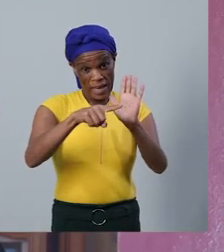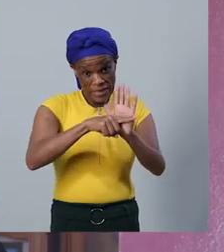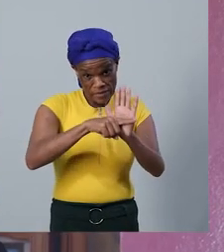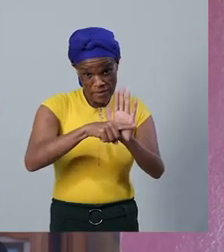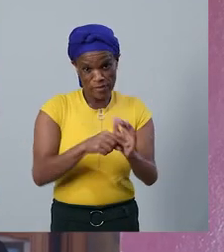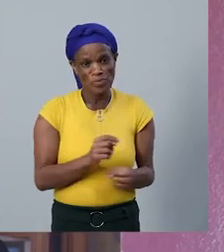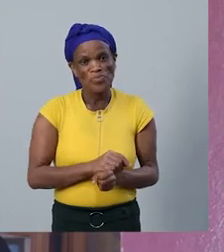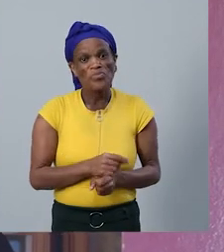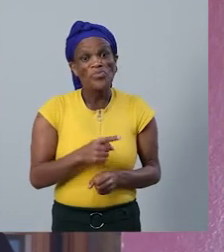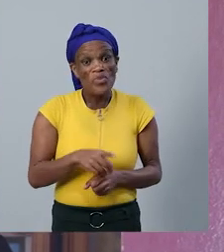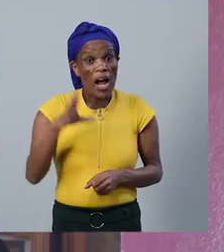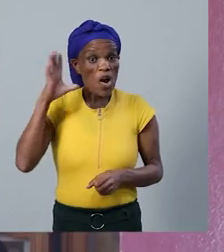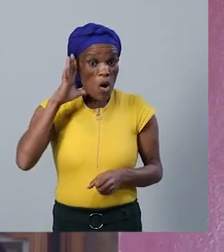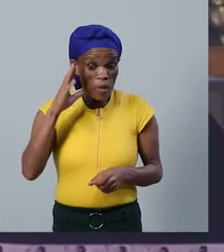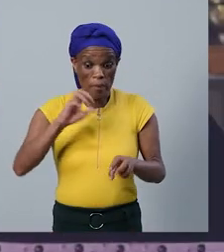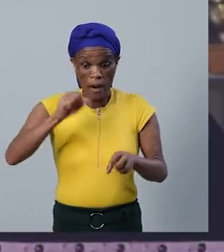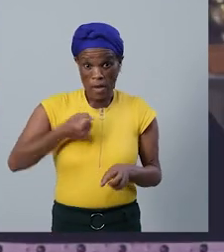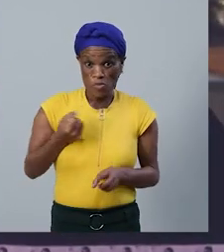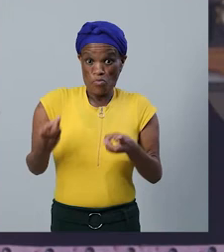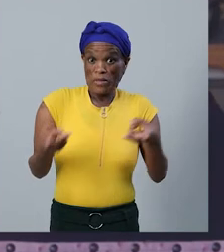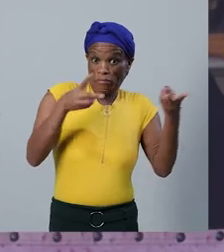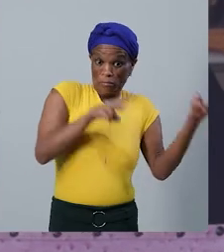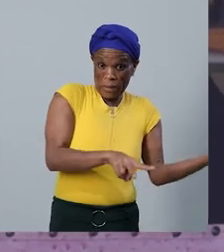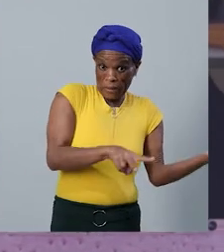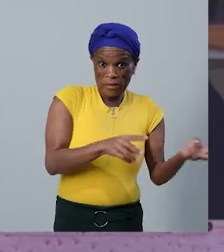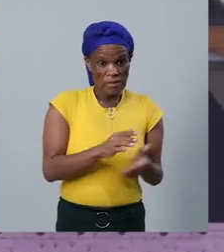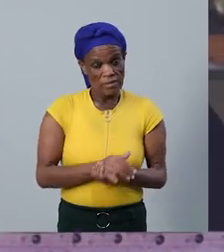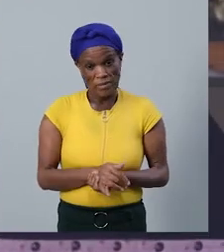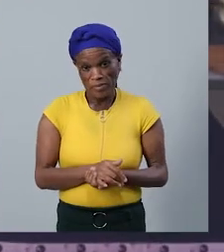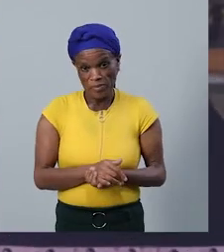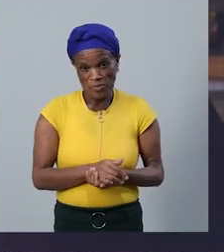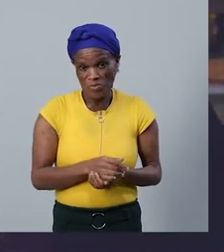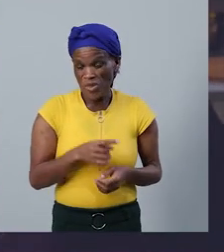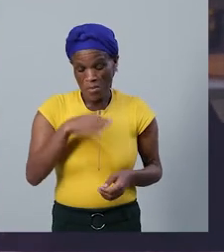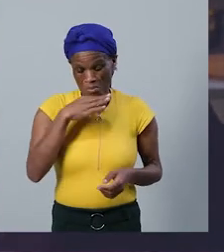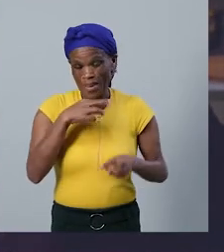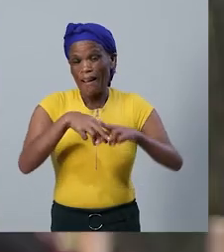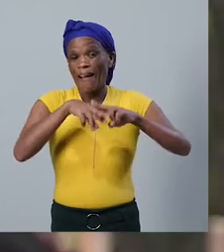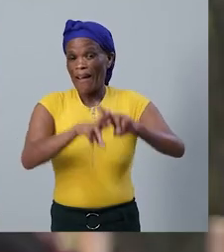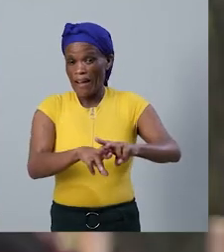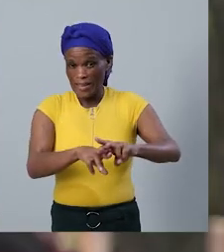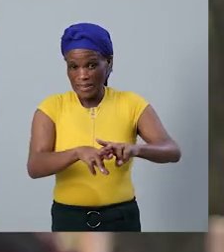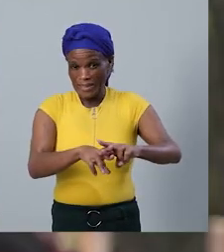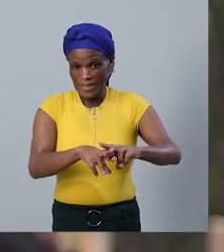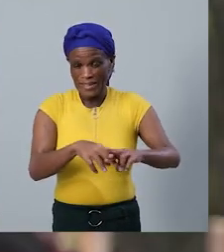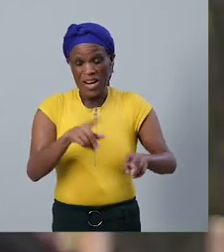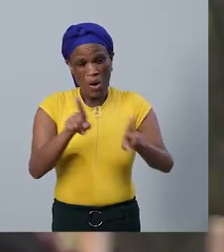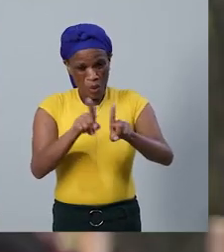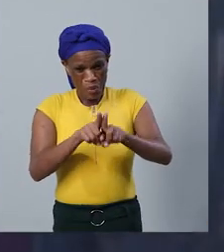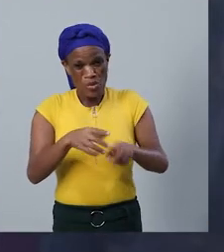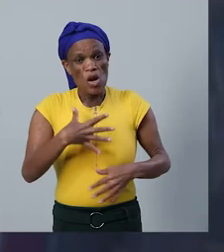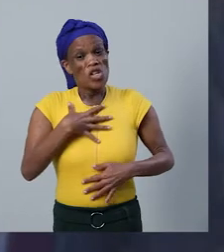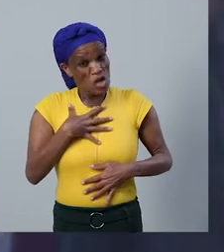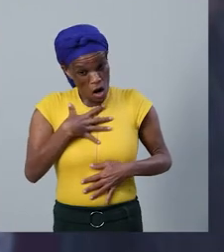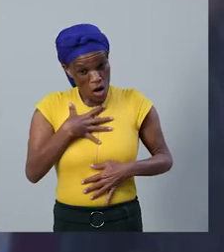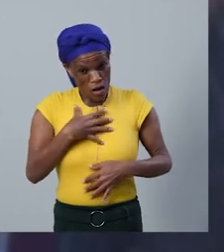so Ilyia hotlahore he passed away it was so hot but it was a shock